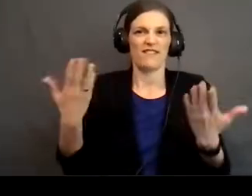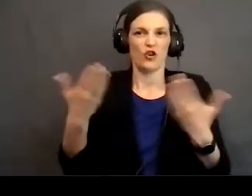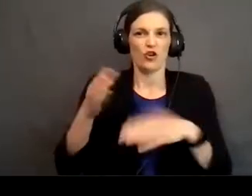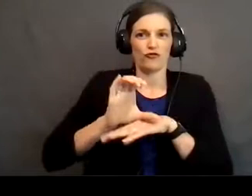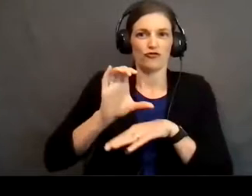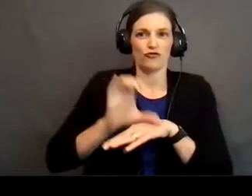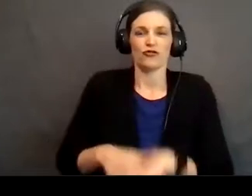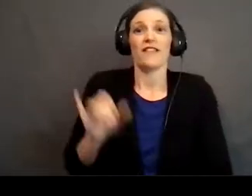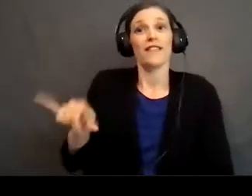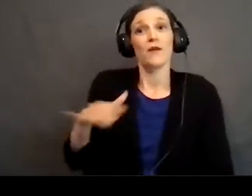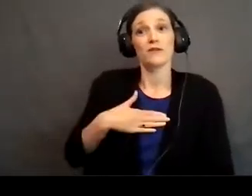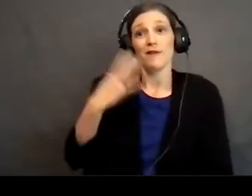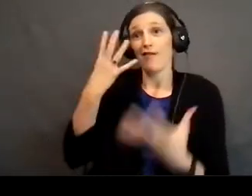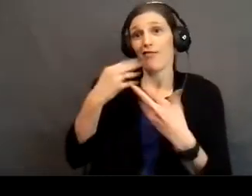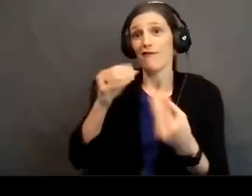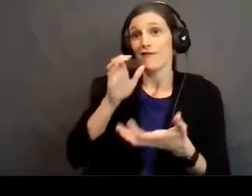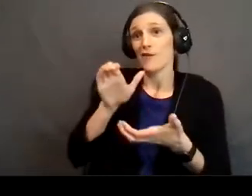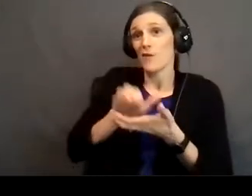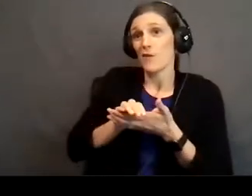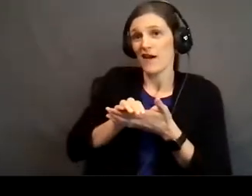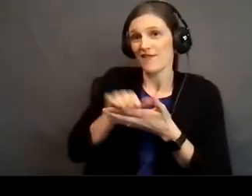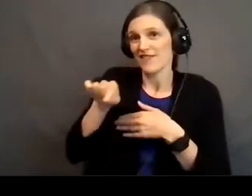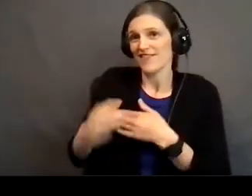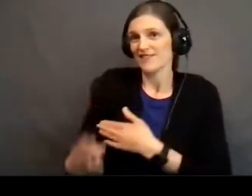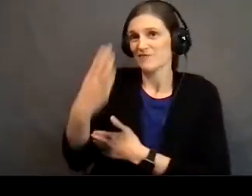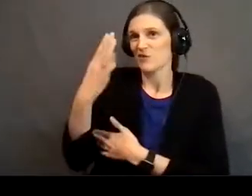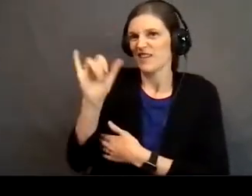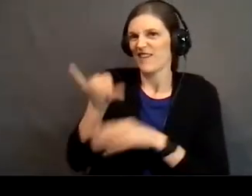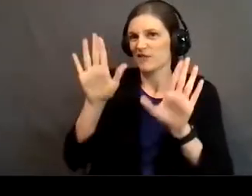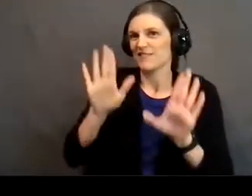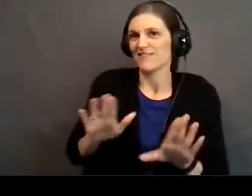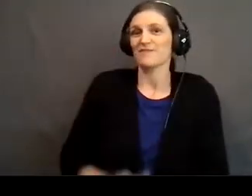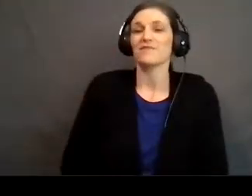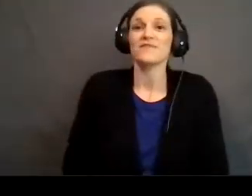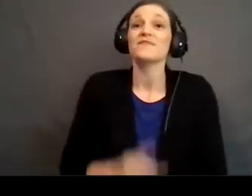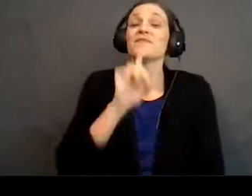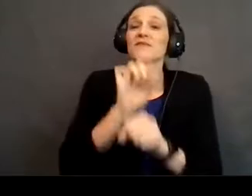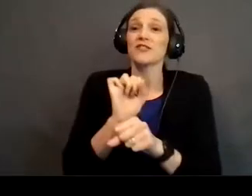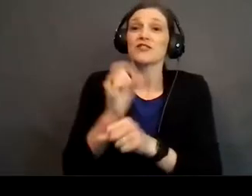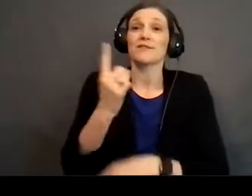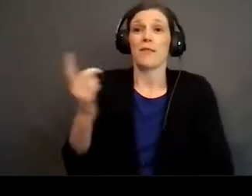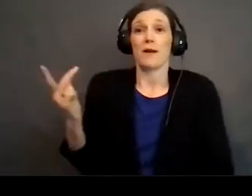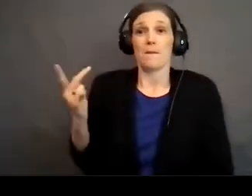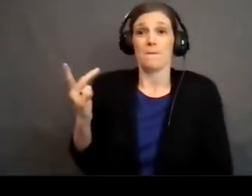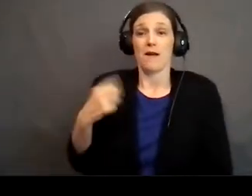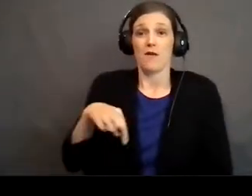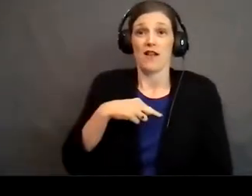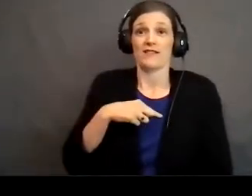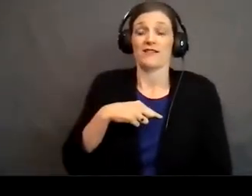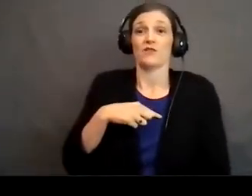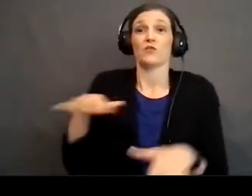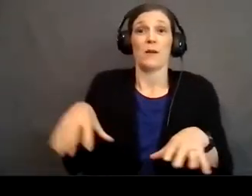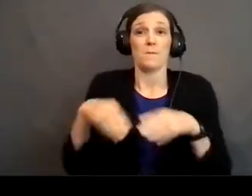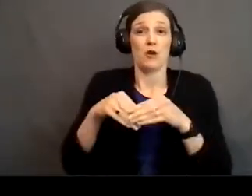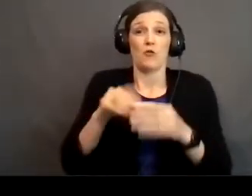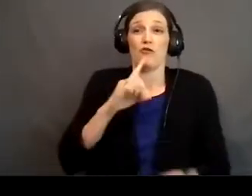And that was my lovely wife singing this morning, so that was pretty awesome. Actually, something about us, we got married when we were really young,